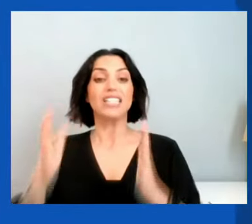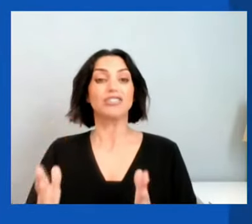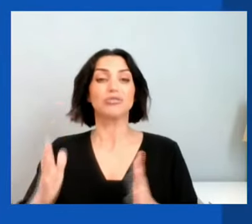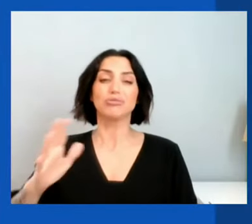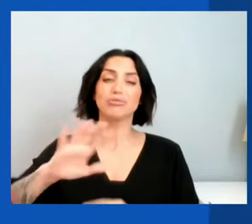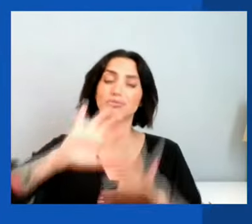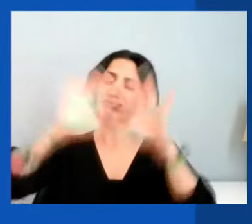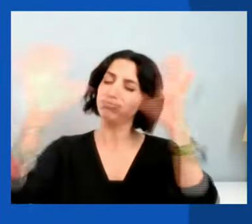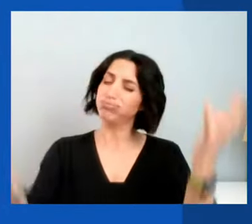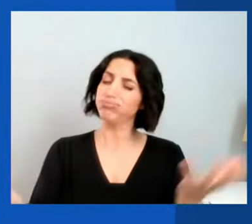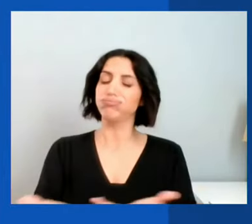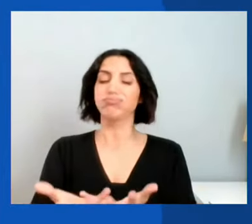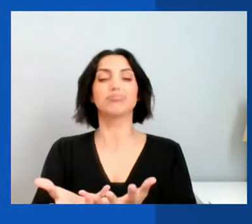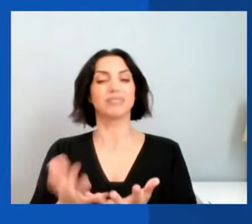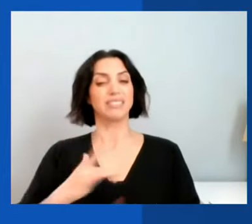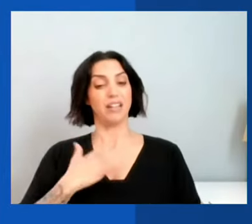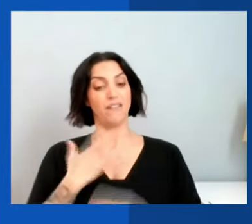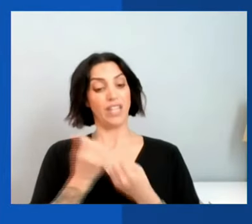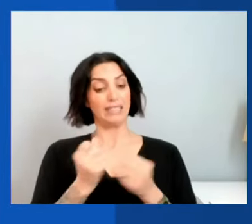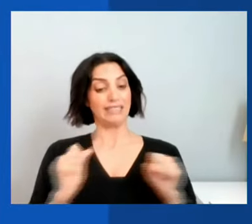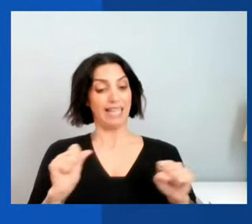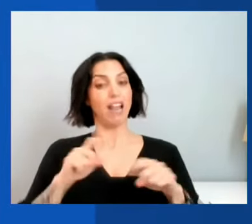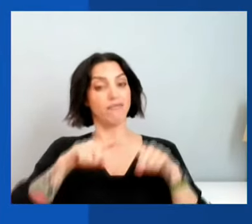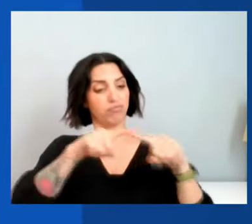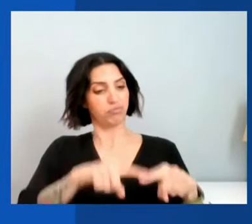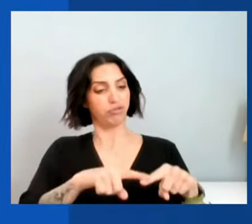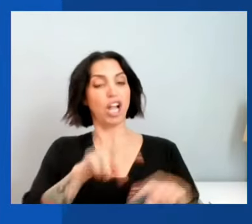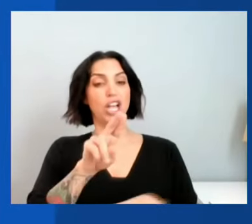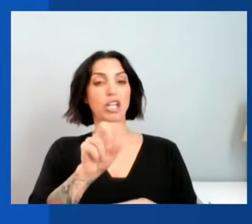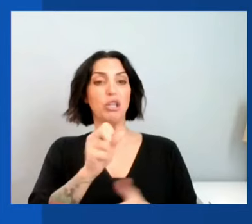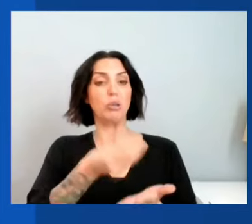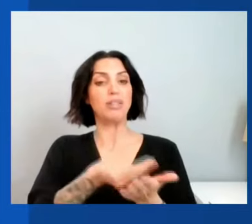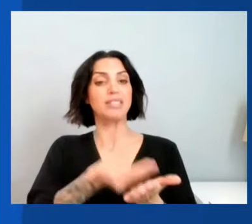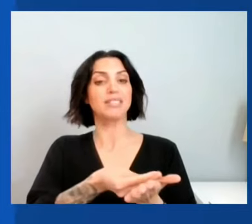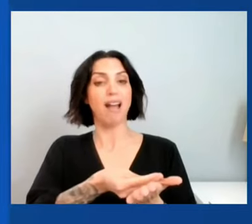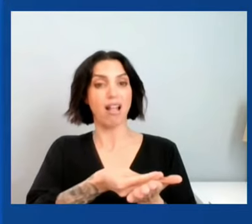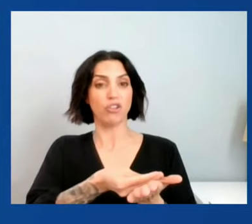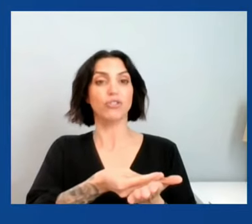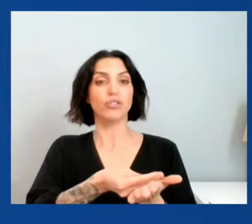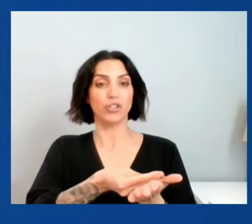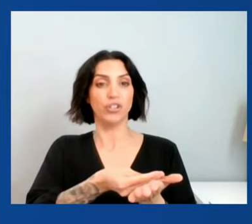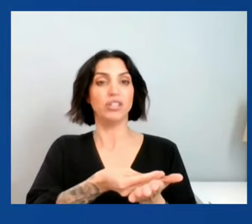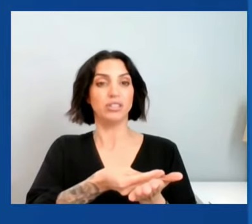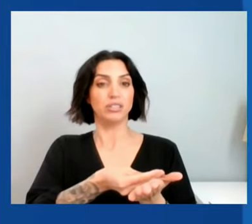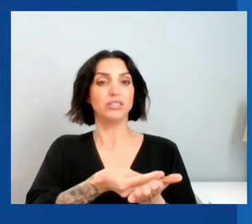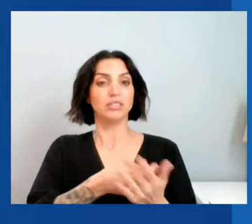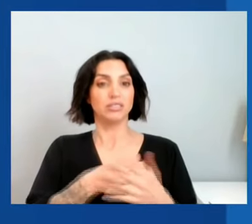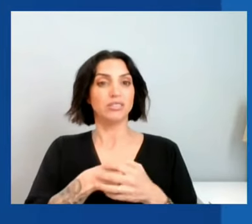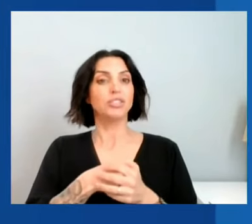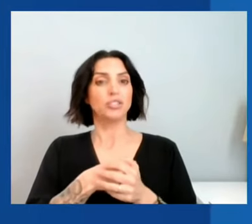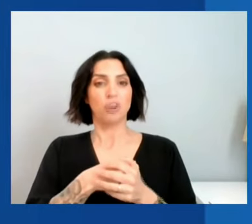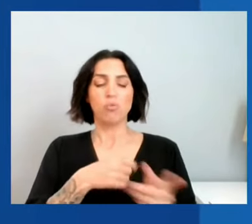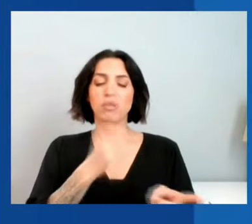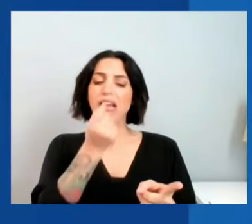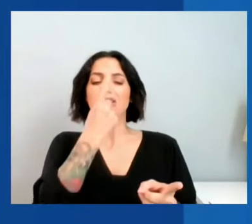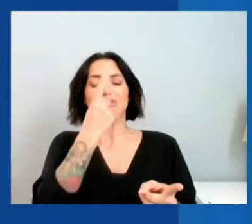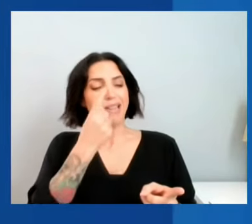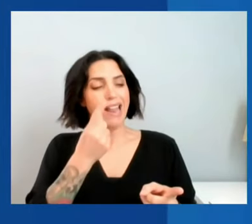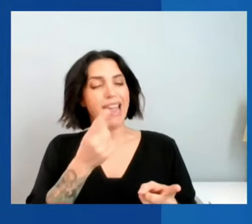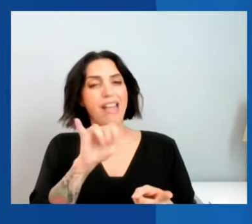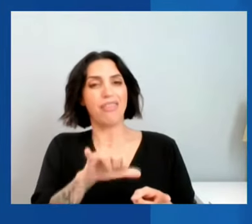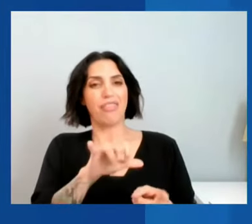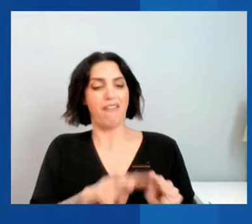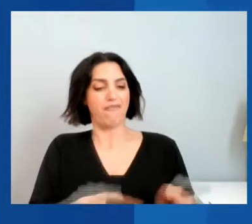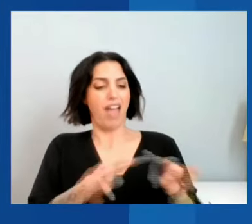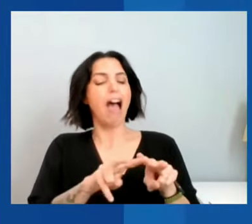feel safe in relying on the dollar as a store of value and means